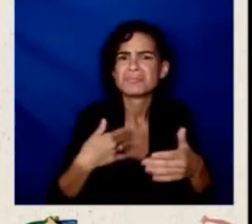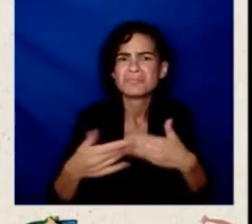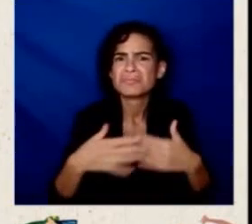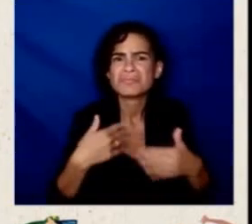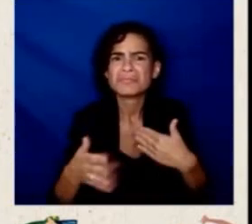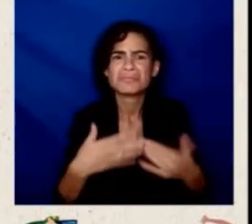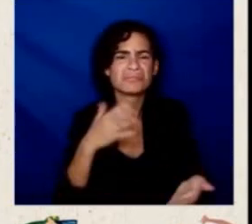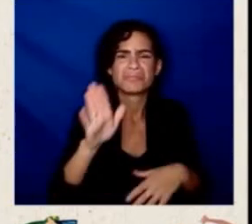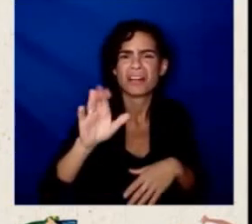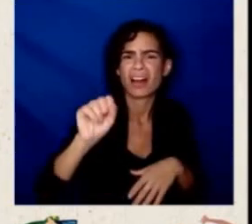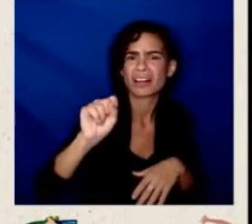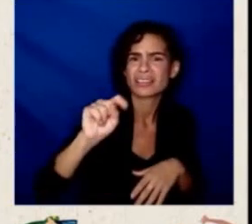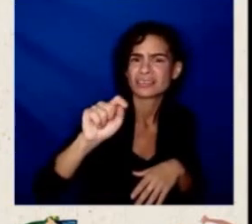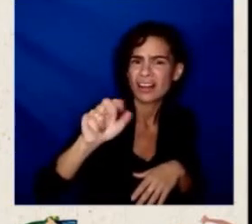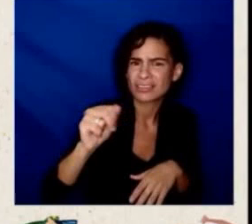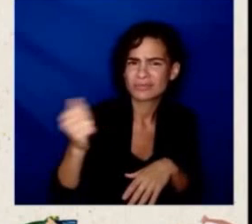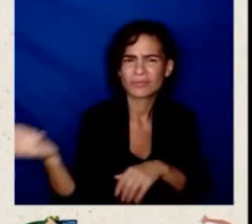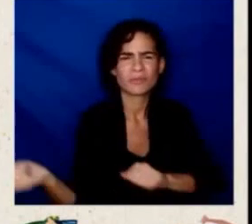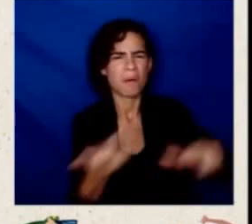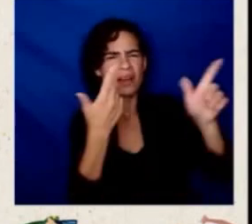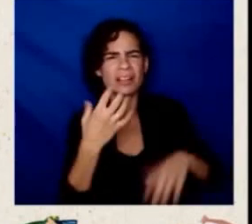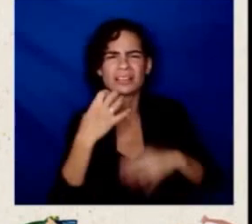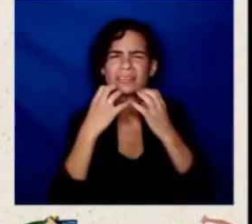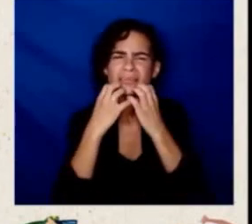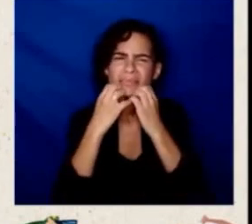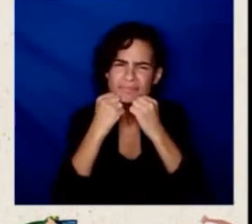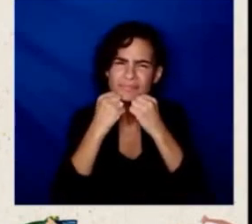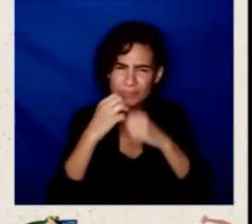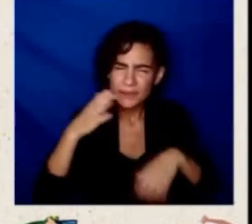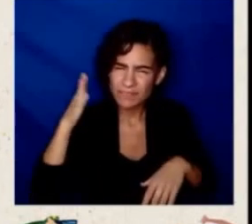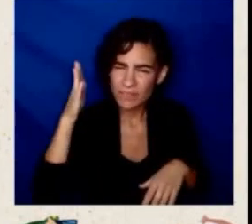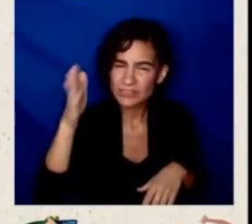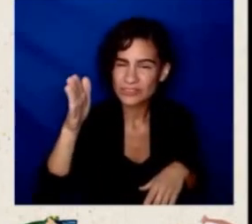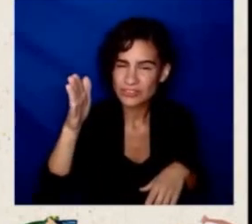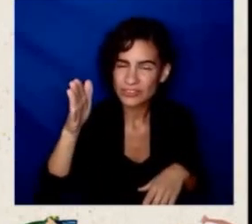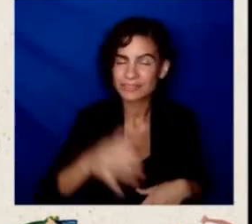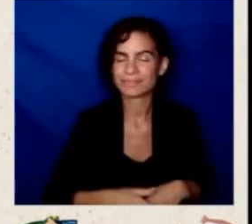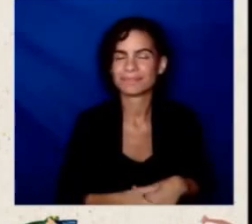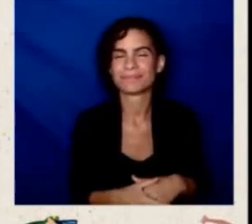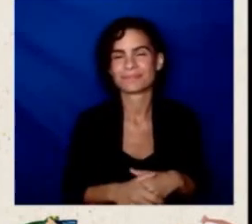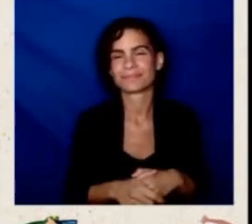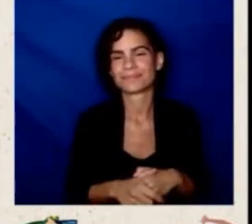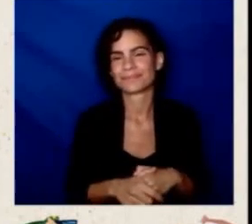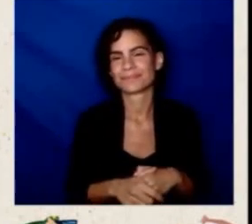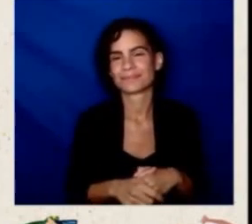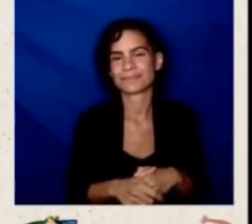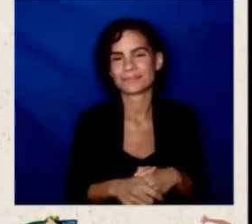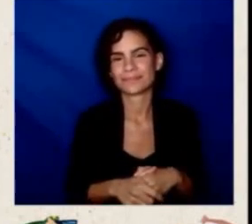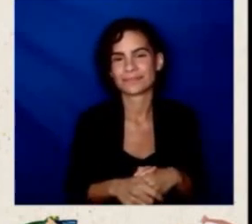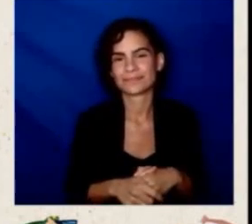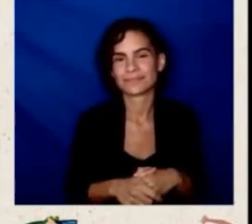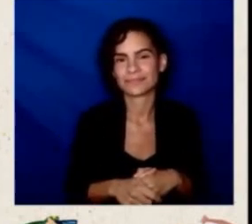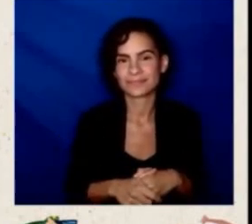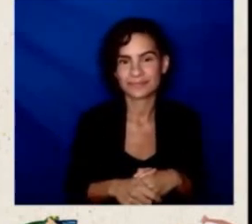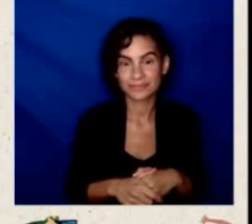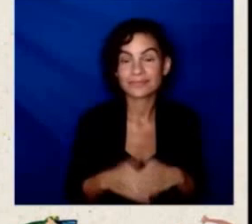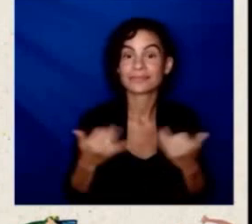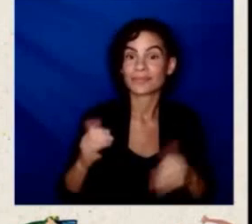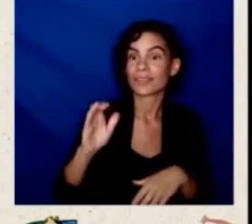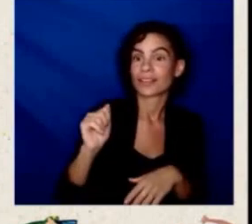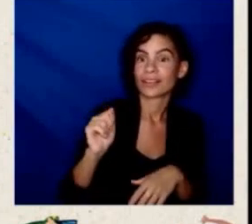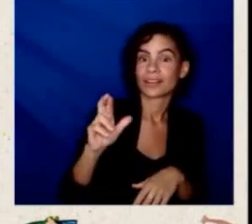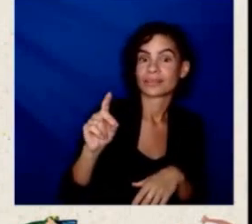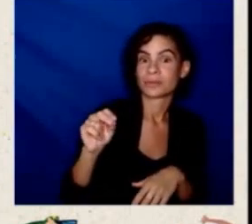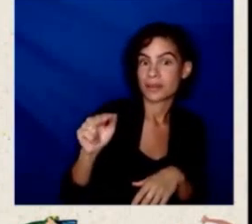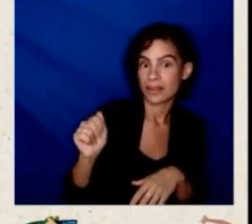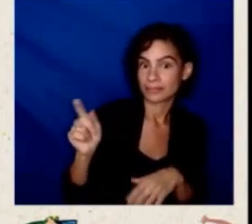Great. And you know, for me, we're as American as apple pie or rice